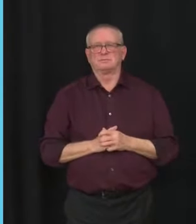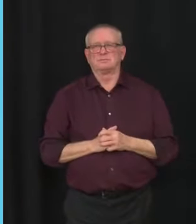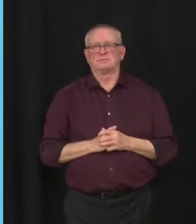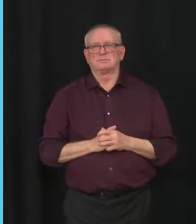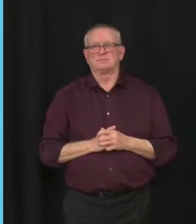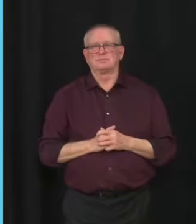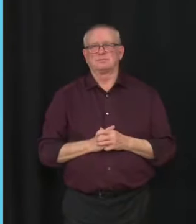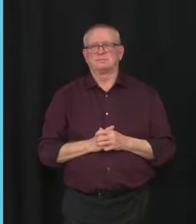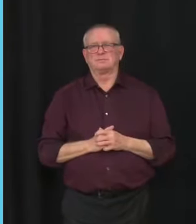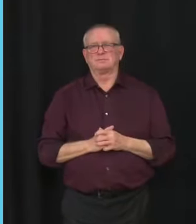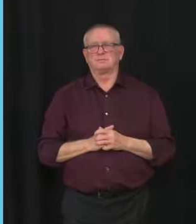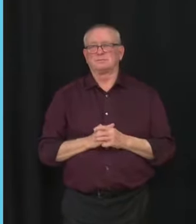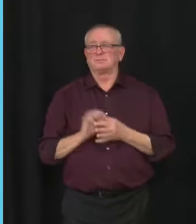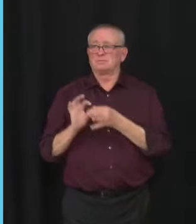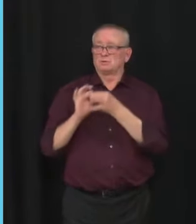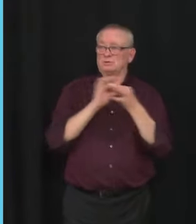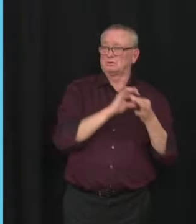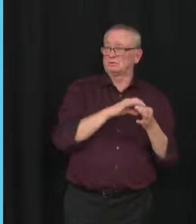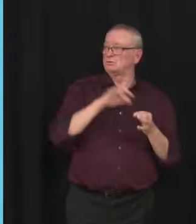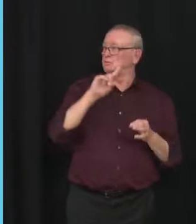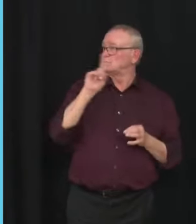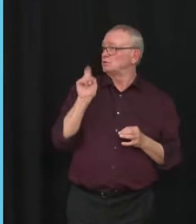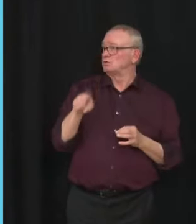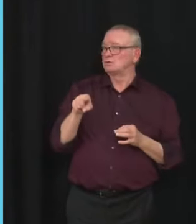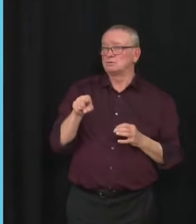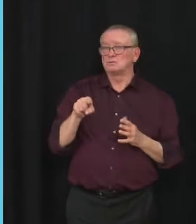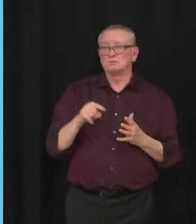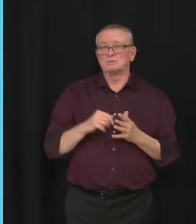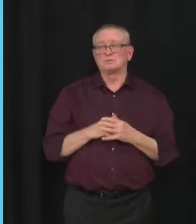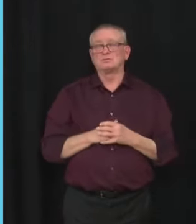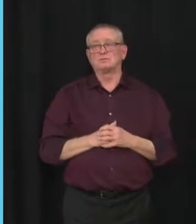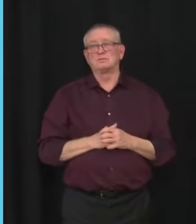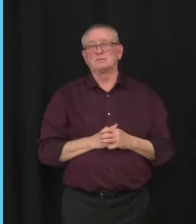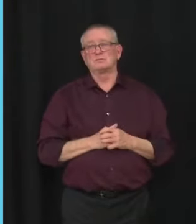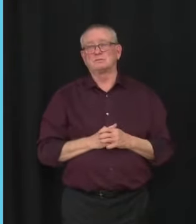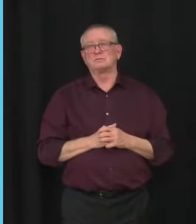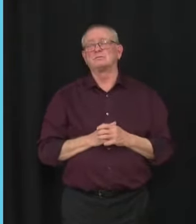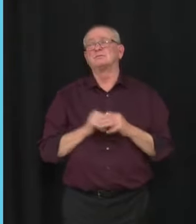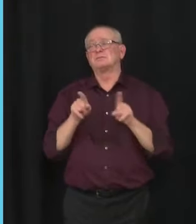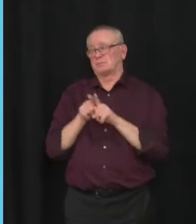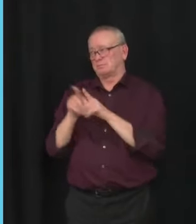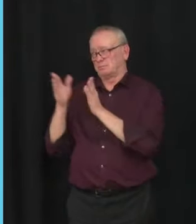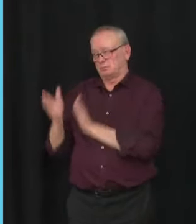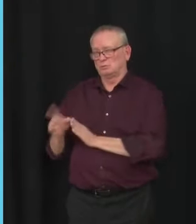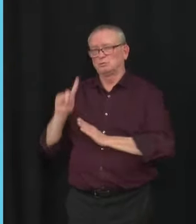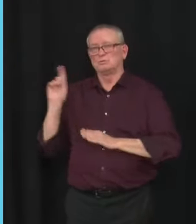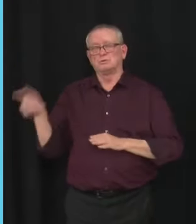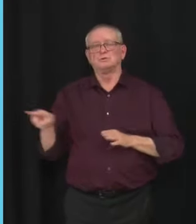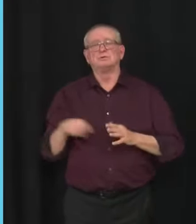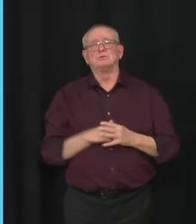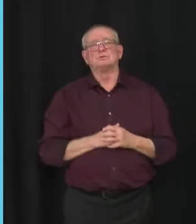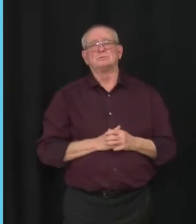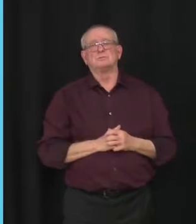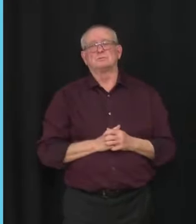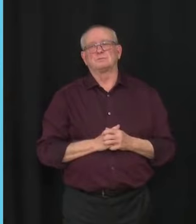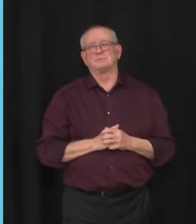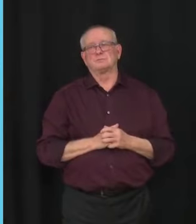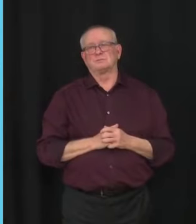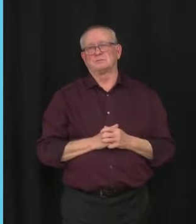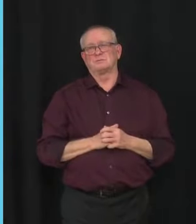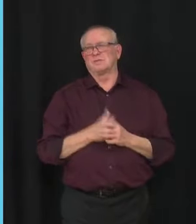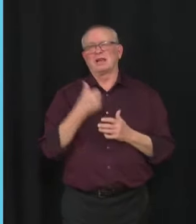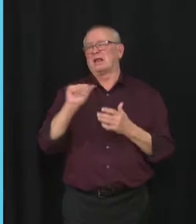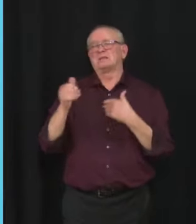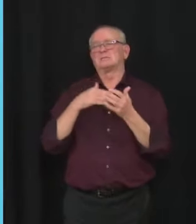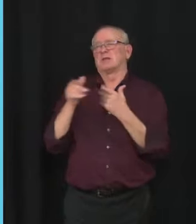do you have a follow-up today? Yeah, this is for Minister Copping as well. Or, mean, anyone who also wants